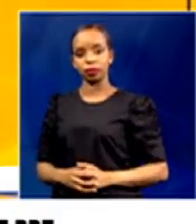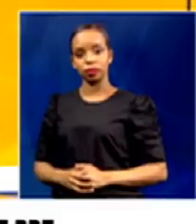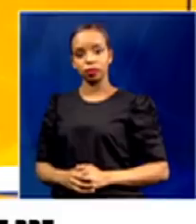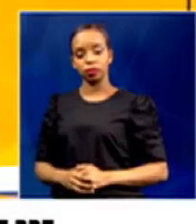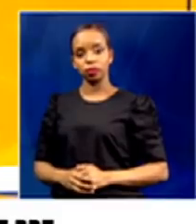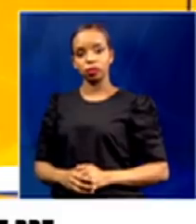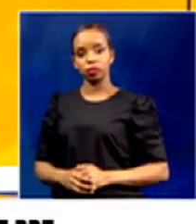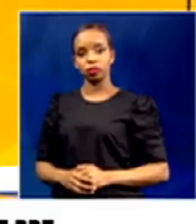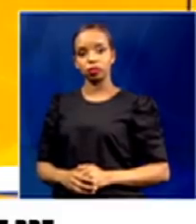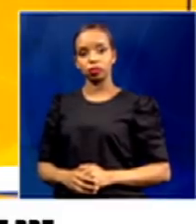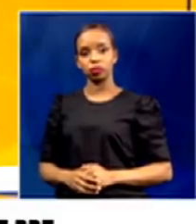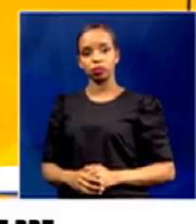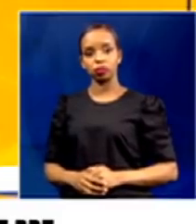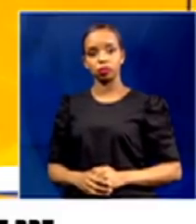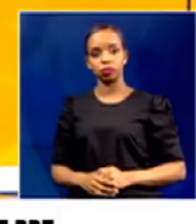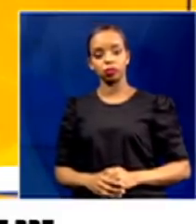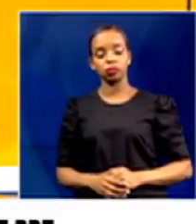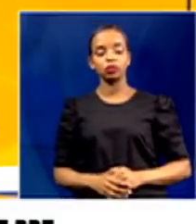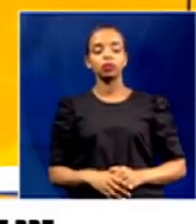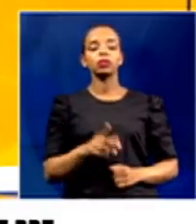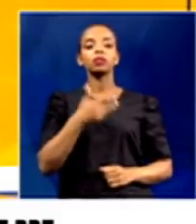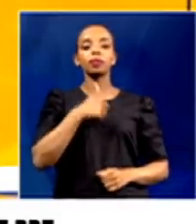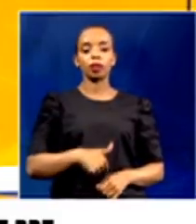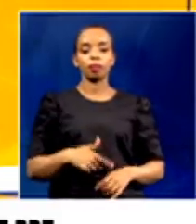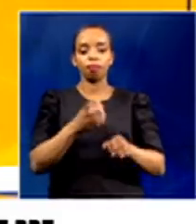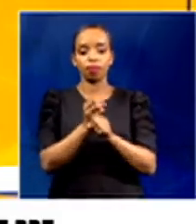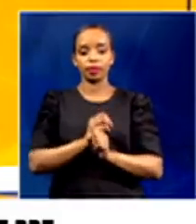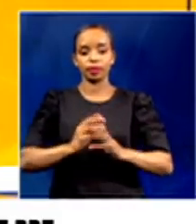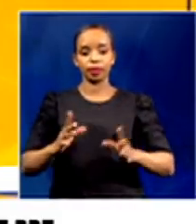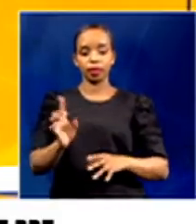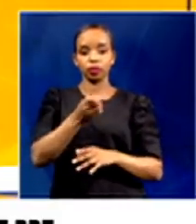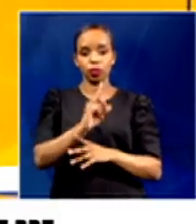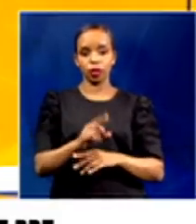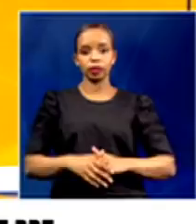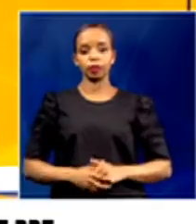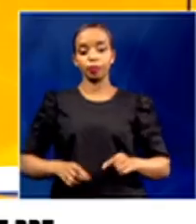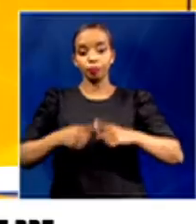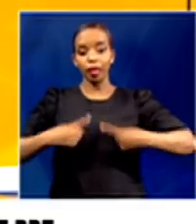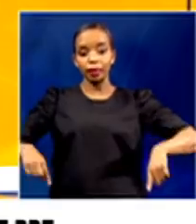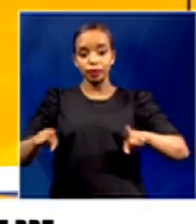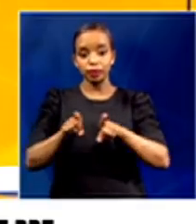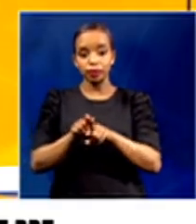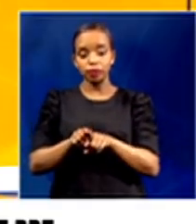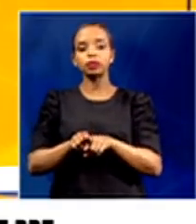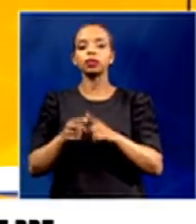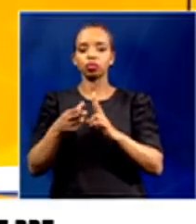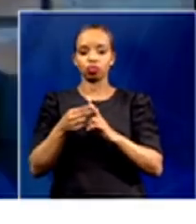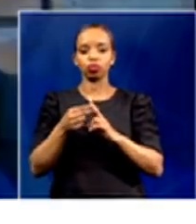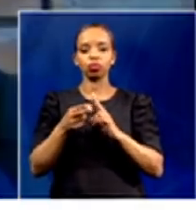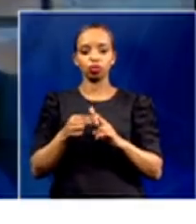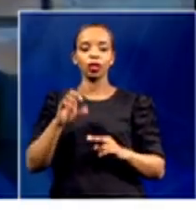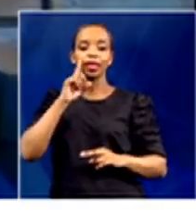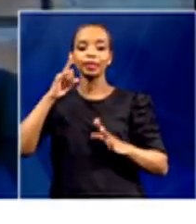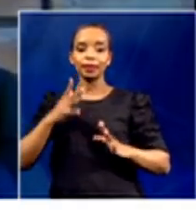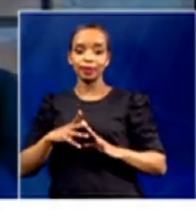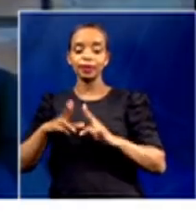Let me start by the fact that we as unions, the combined unions, Satu, Naptosa and our other teacher unions, we did a